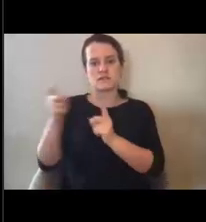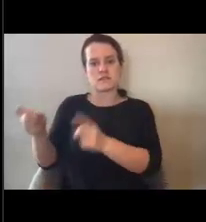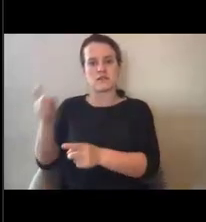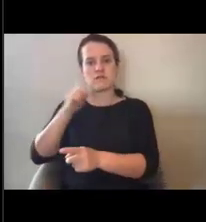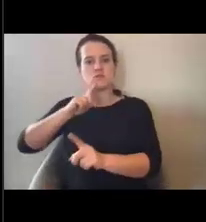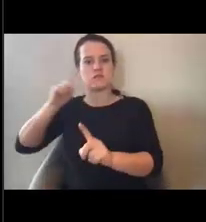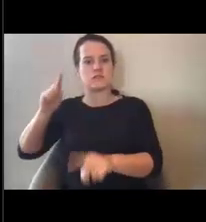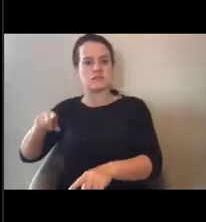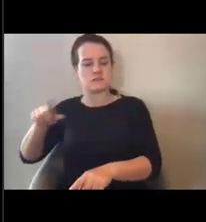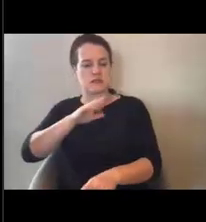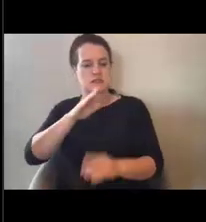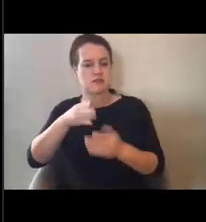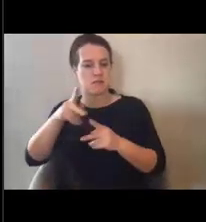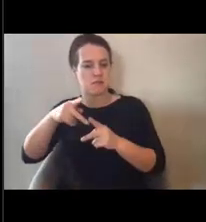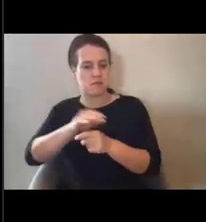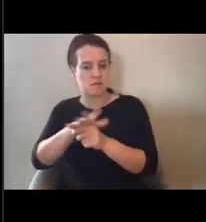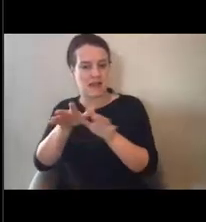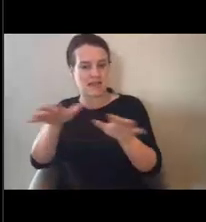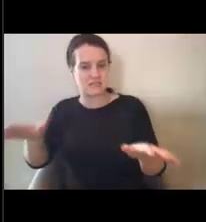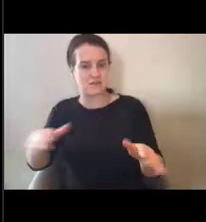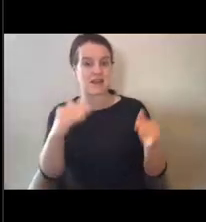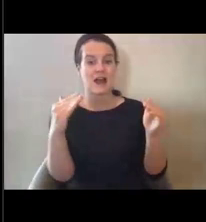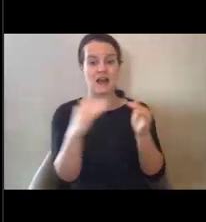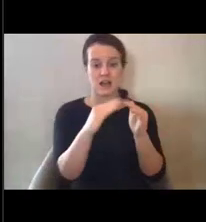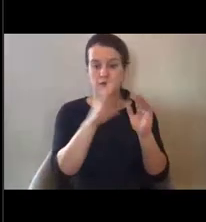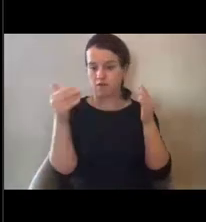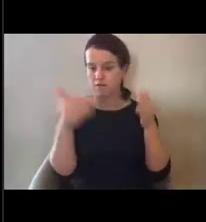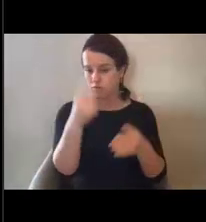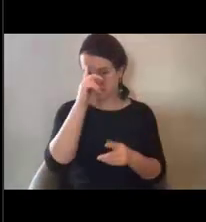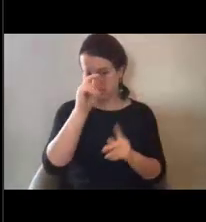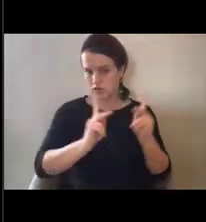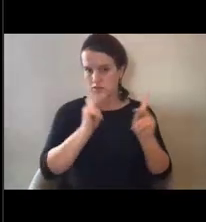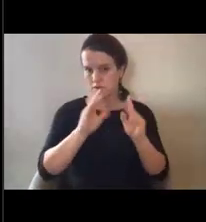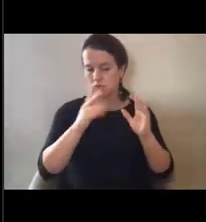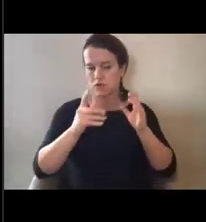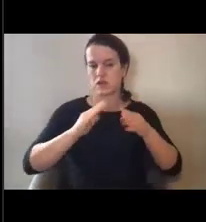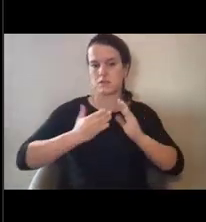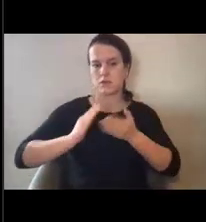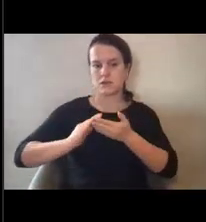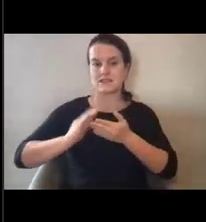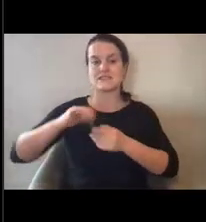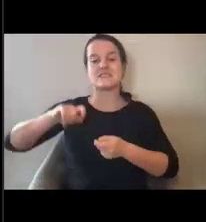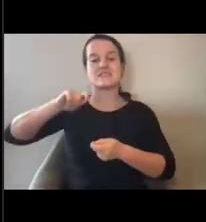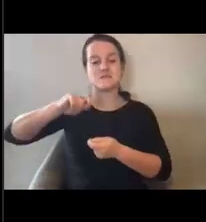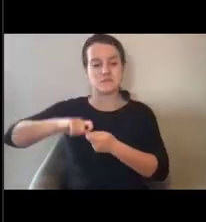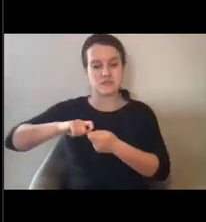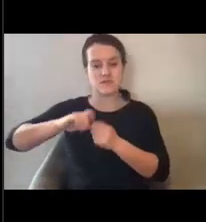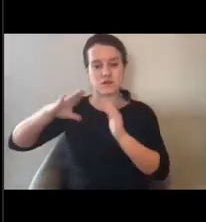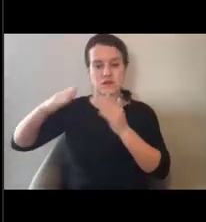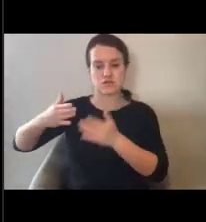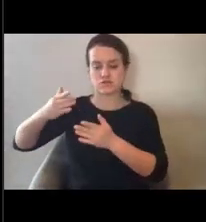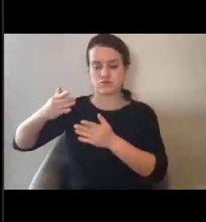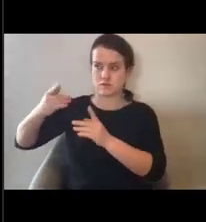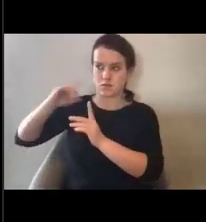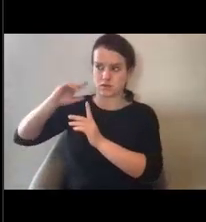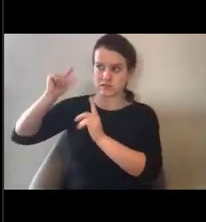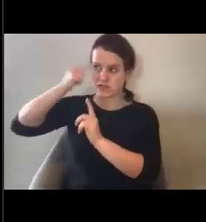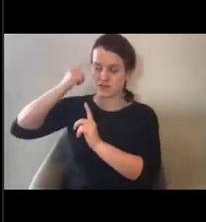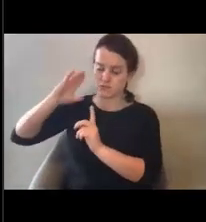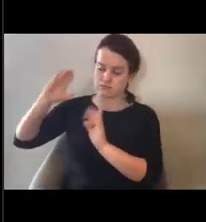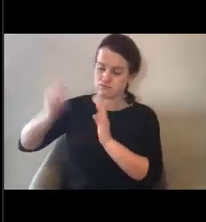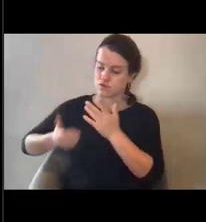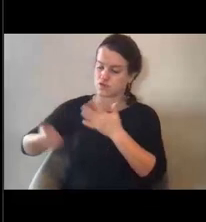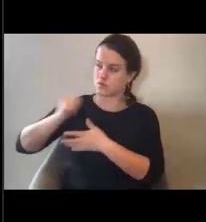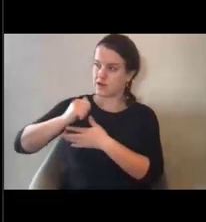the pandemic is equitable and focused on those communities. Specifically, it directs governments to prioritize limited